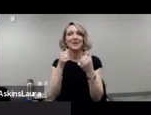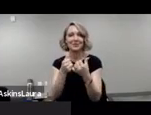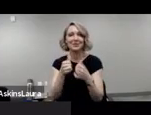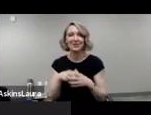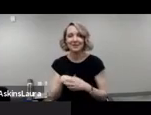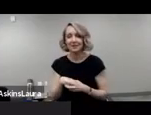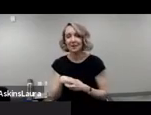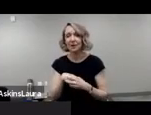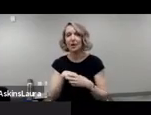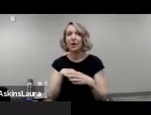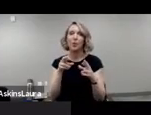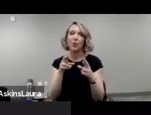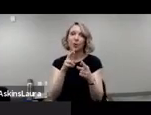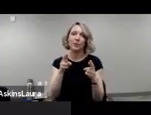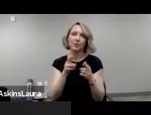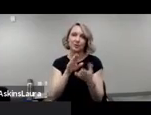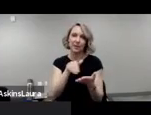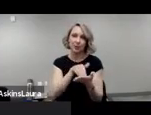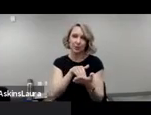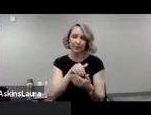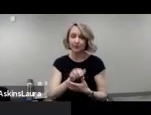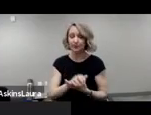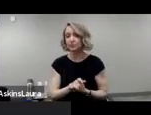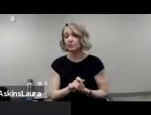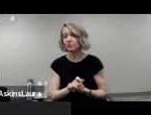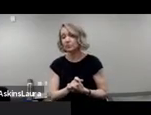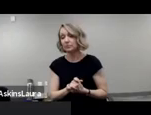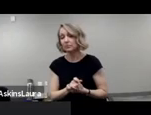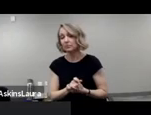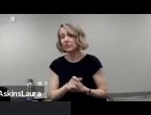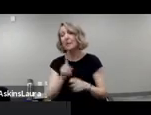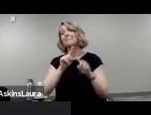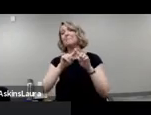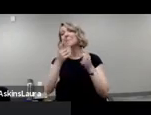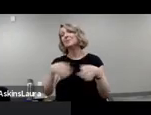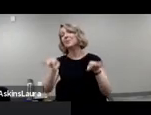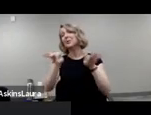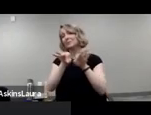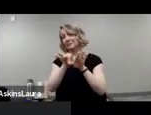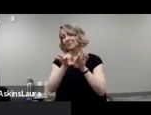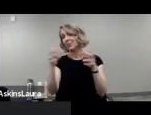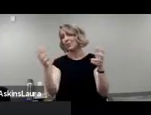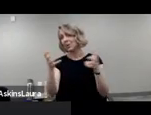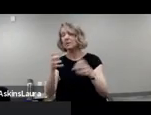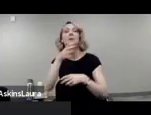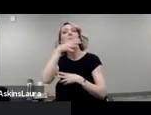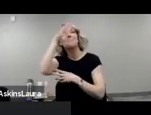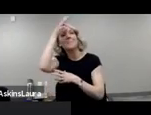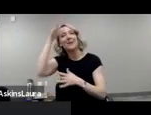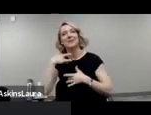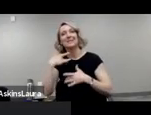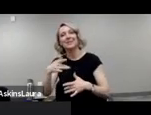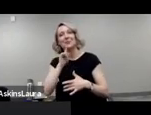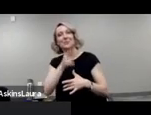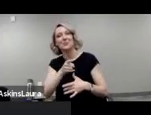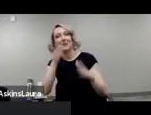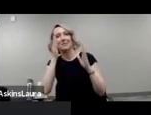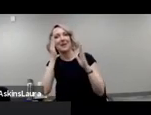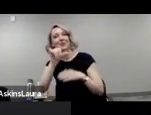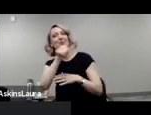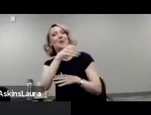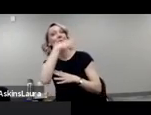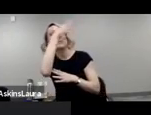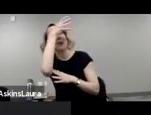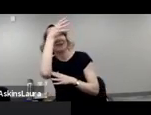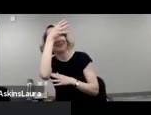But one of the things that's really important is that parents often listen more to other parents than they do to professionals in the